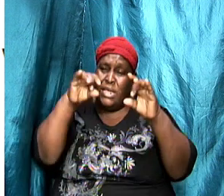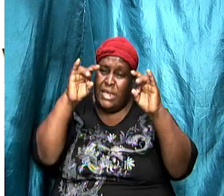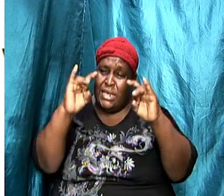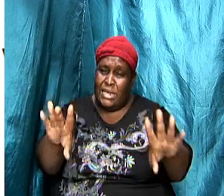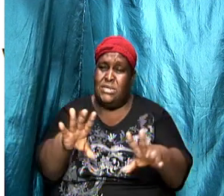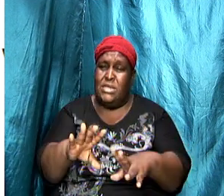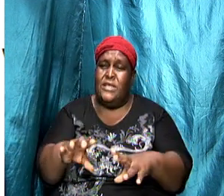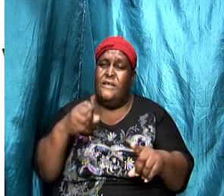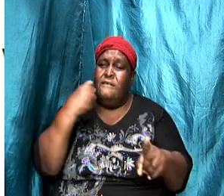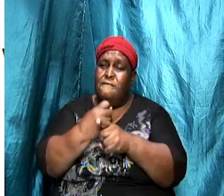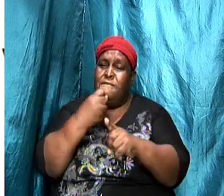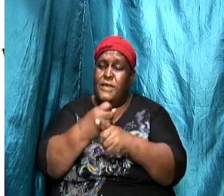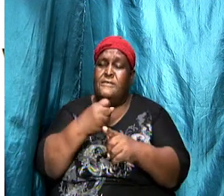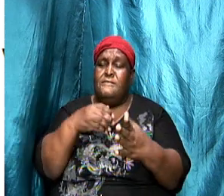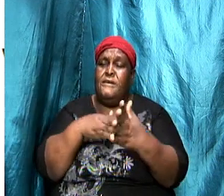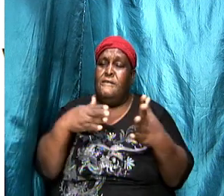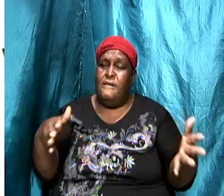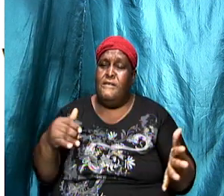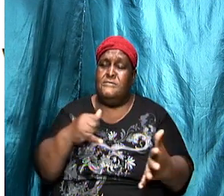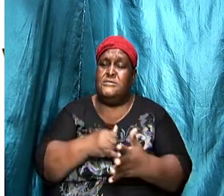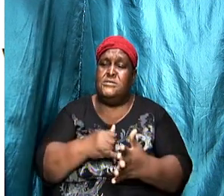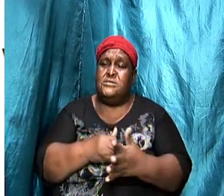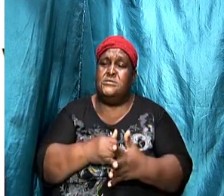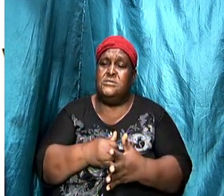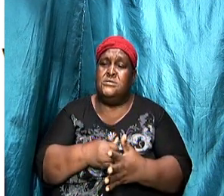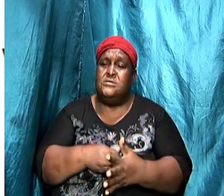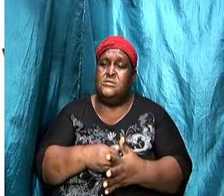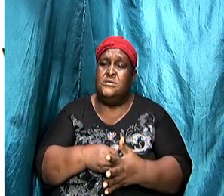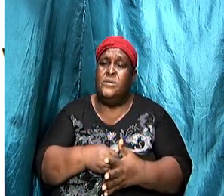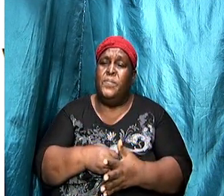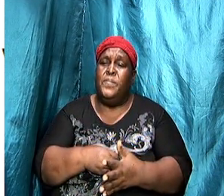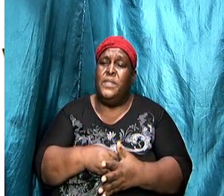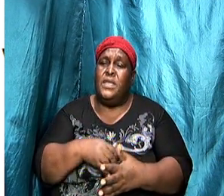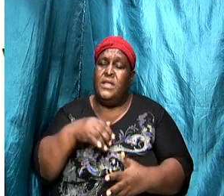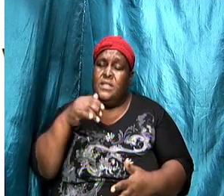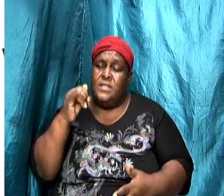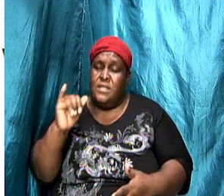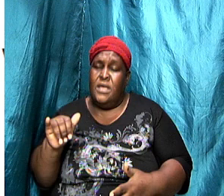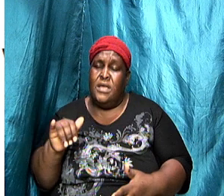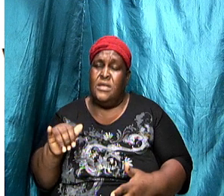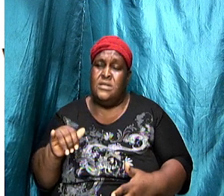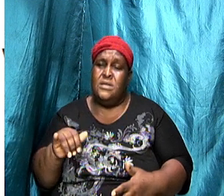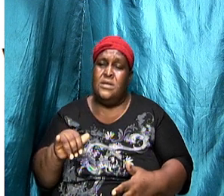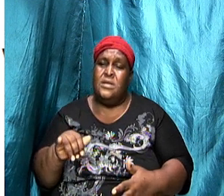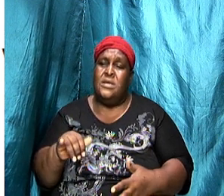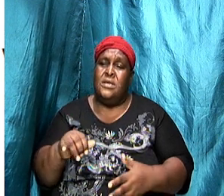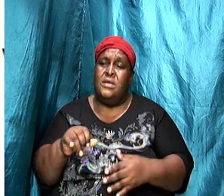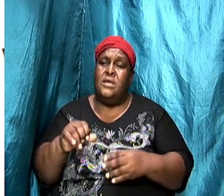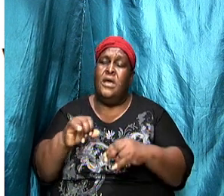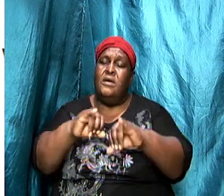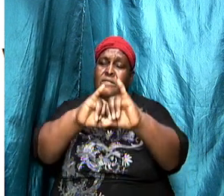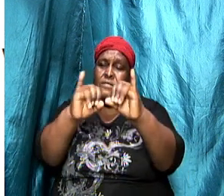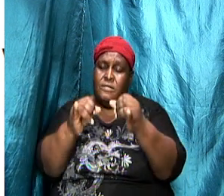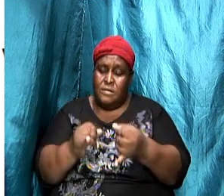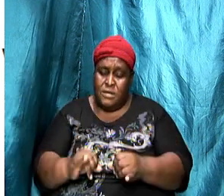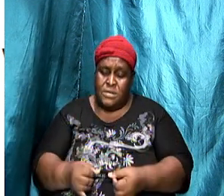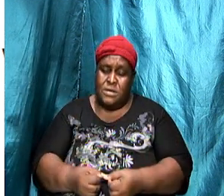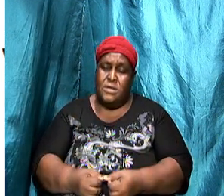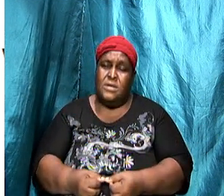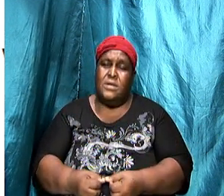fought against it and that particular form of idolatry with a subtle